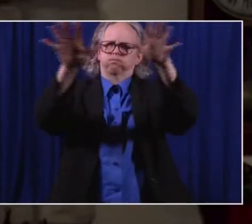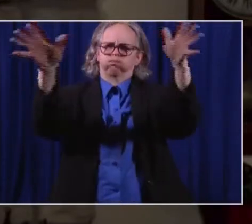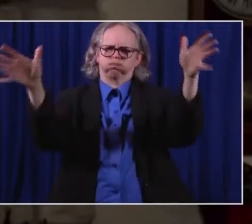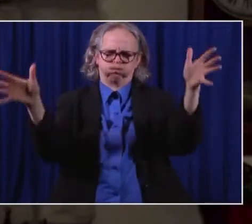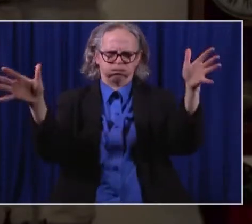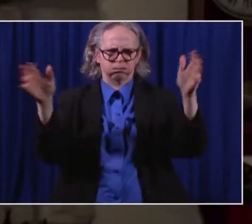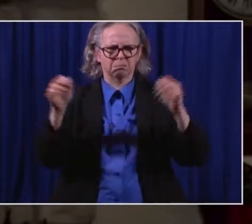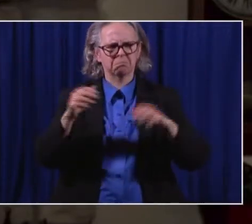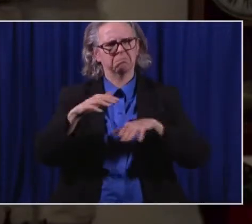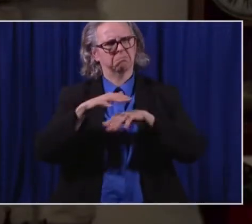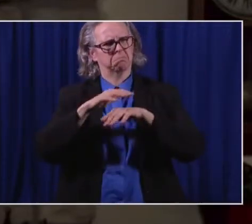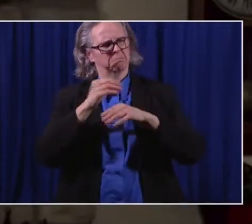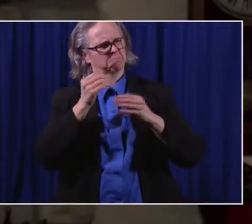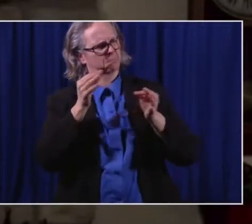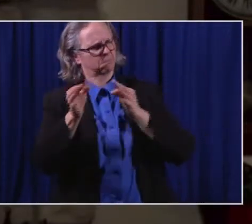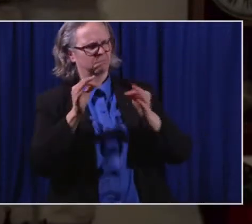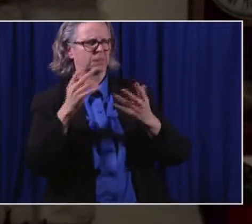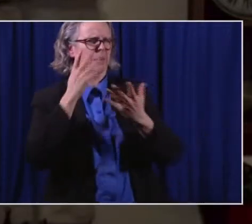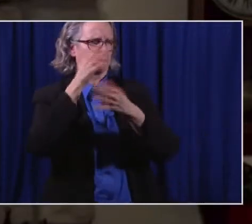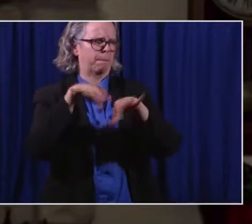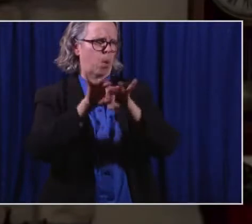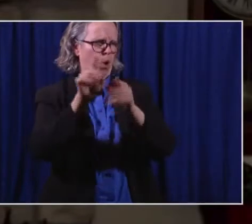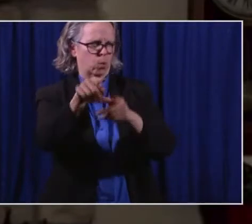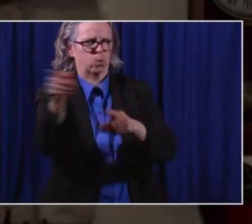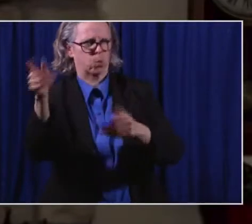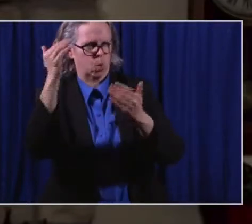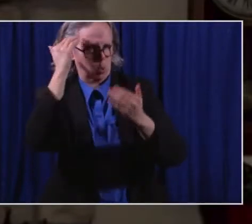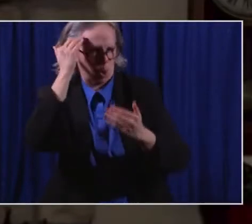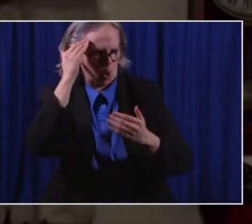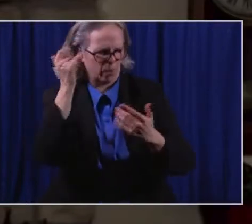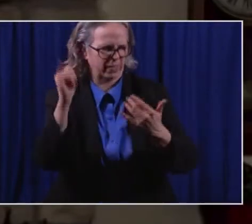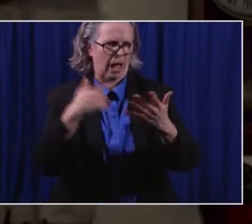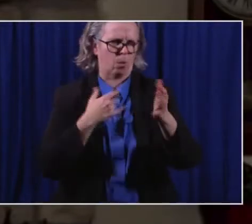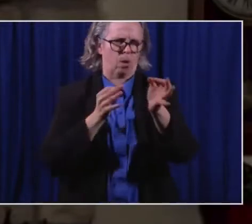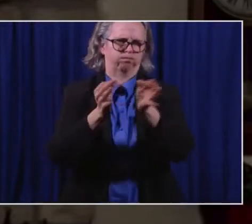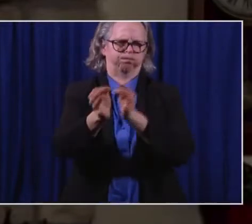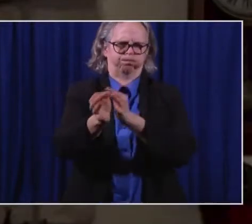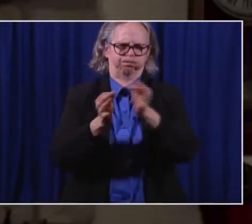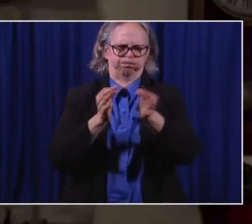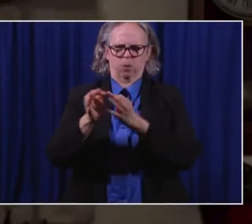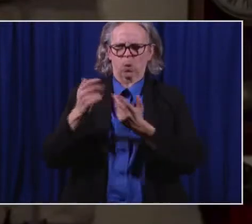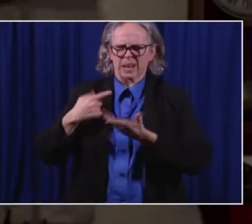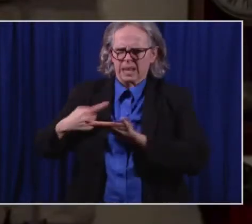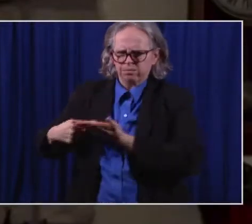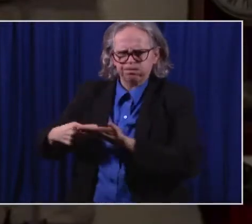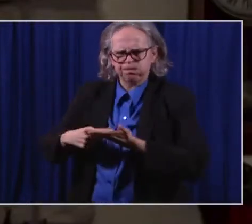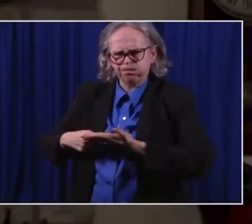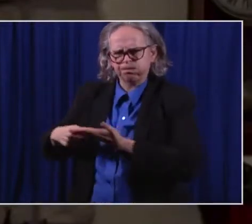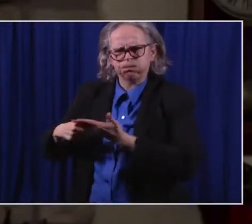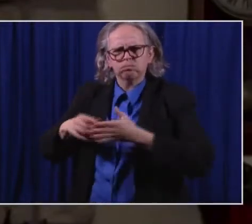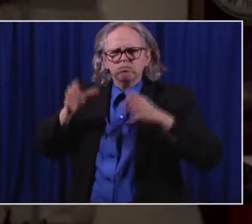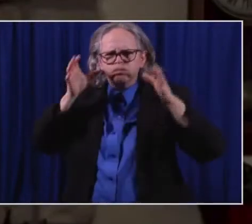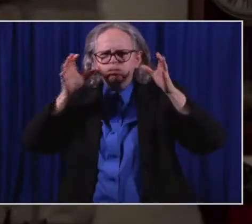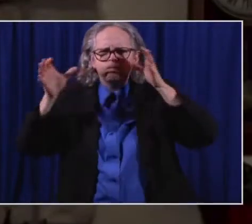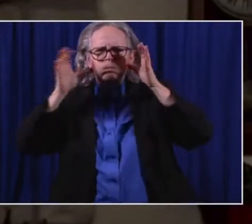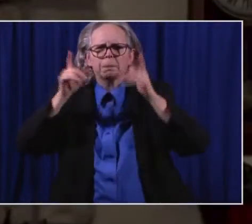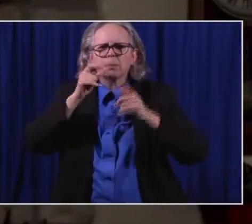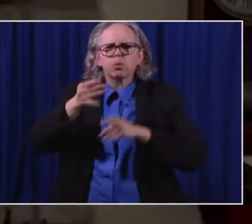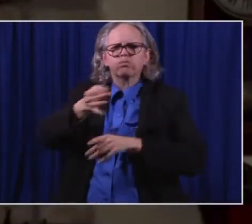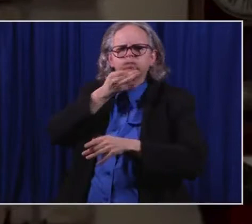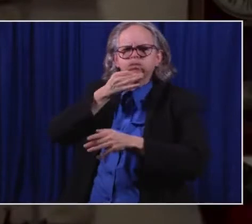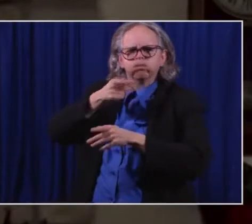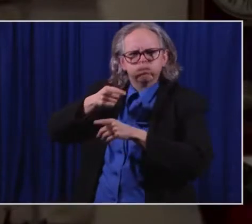information. And we've consulted a lot of people, listened to a lot of people, listened to the medical experts and specialists.